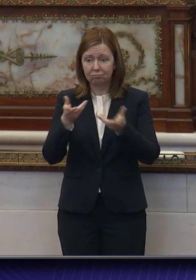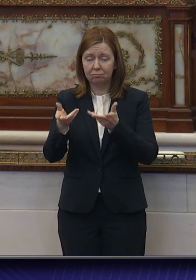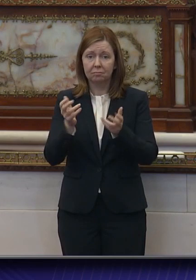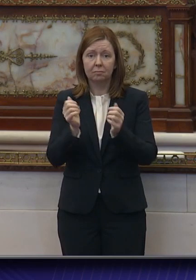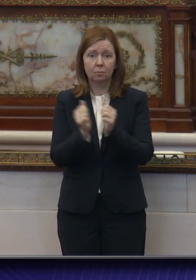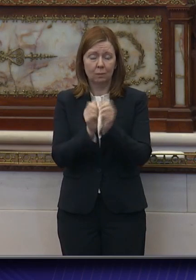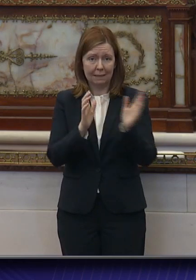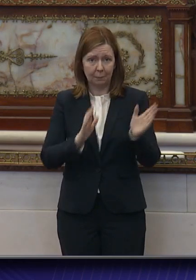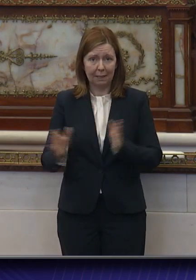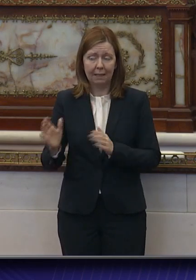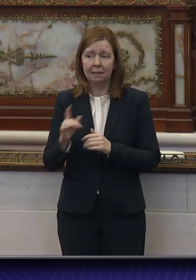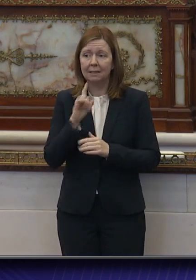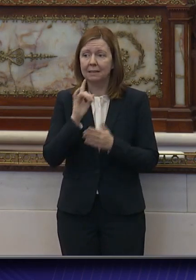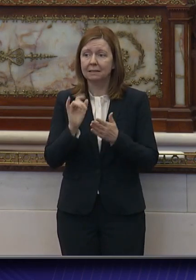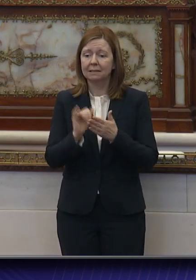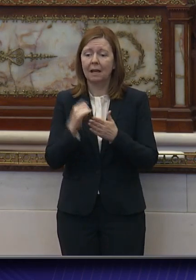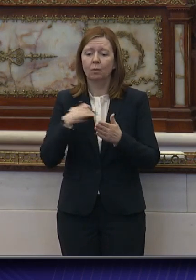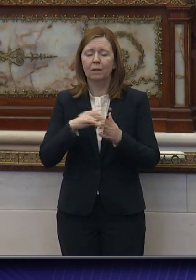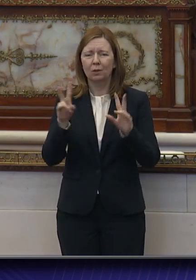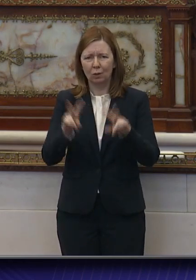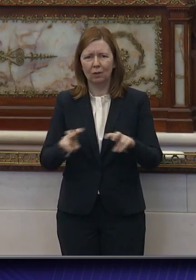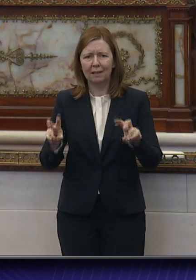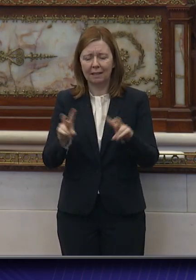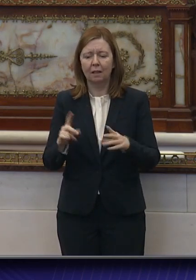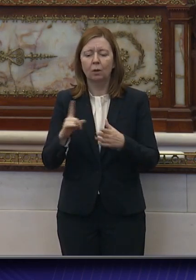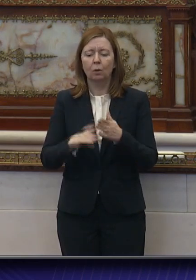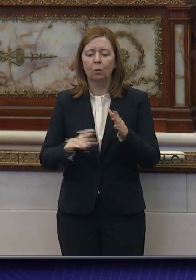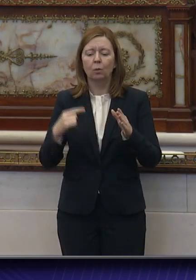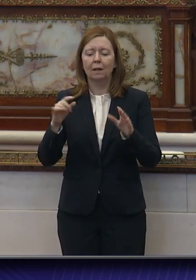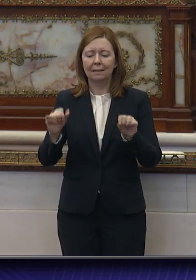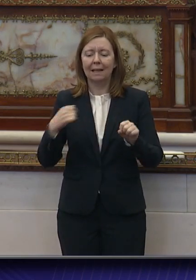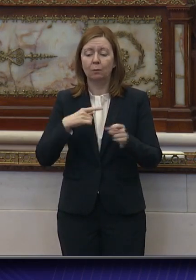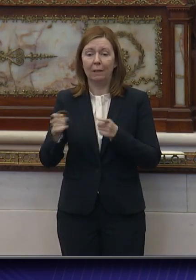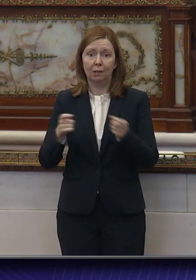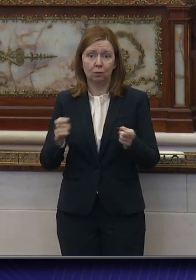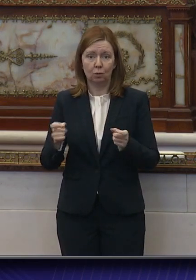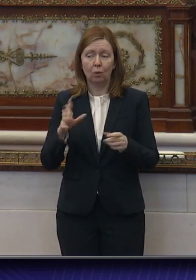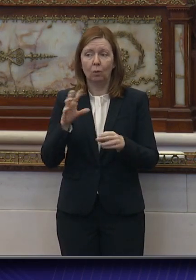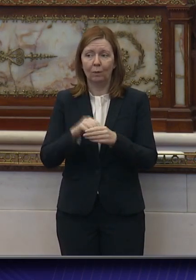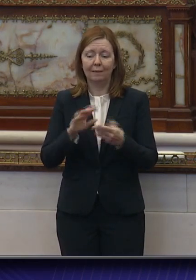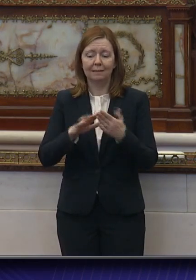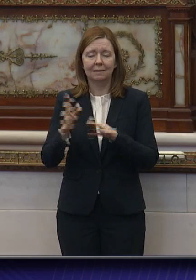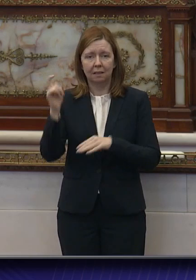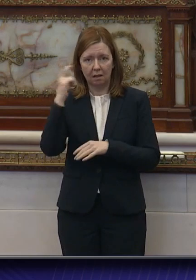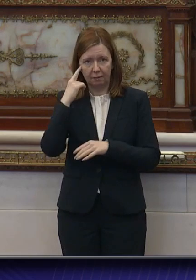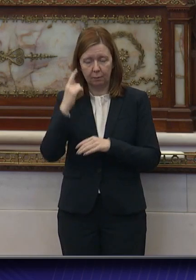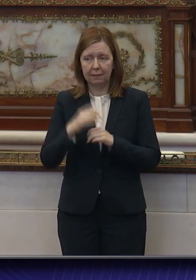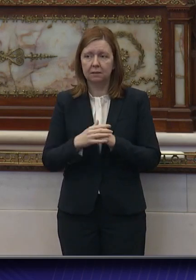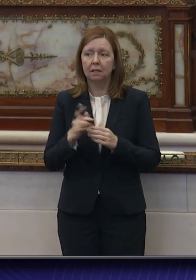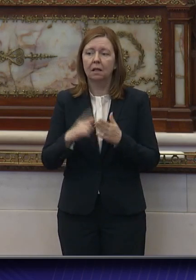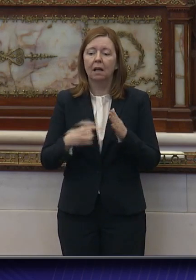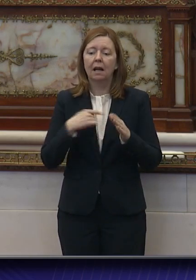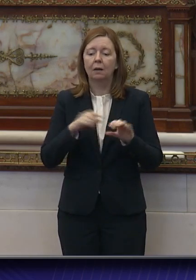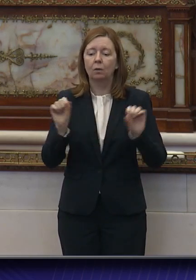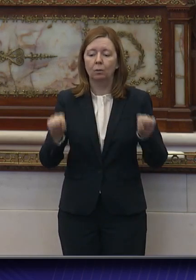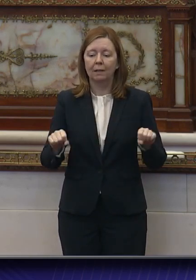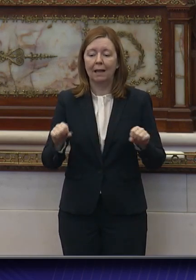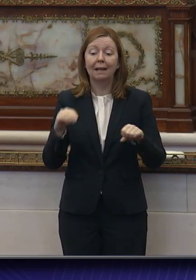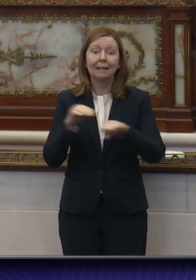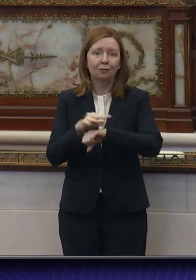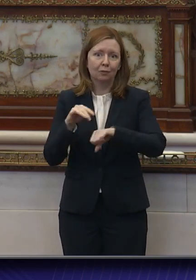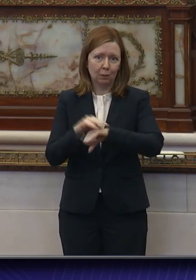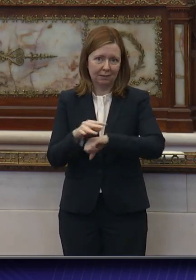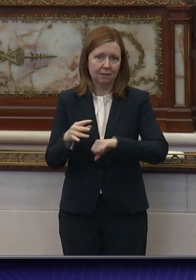plan, is that we're looking at what we control within city government and what we can influence